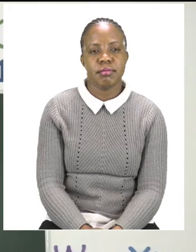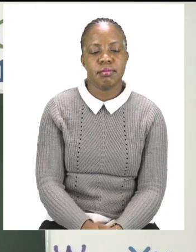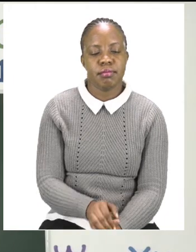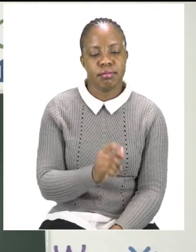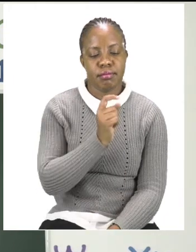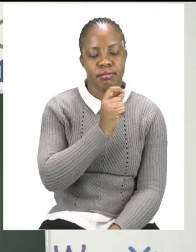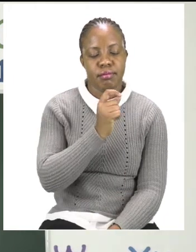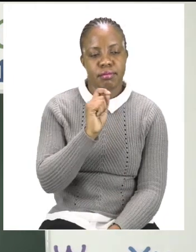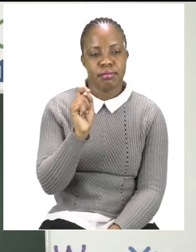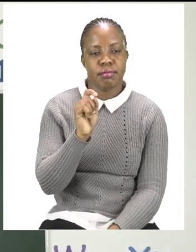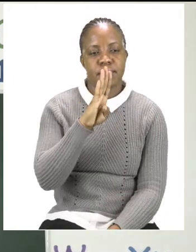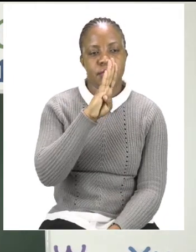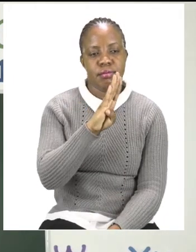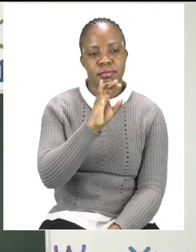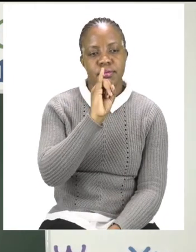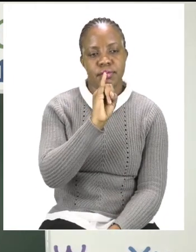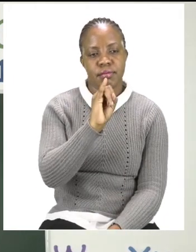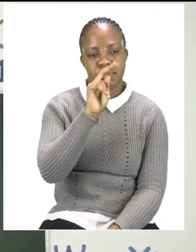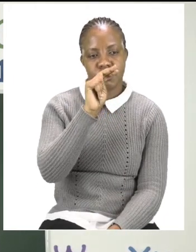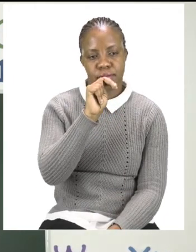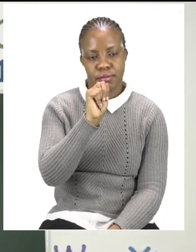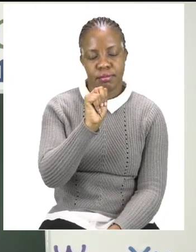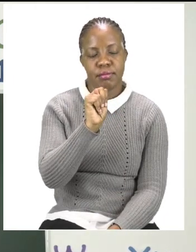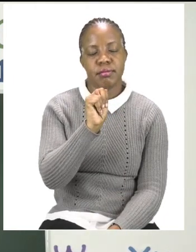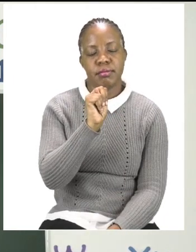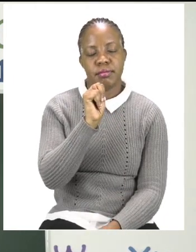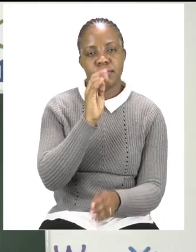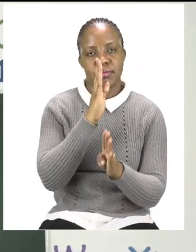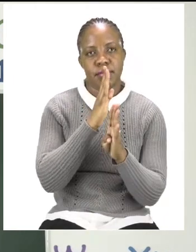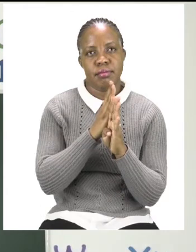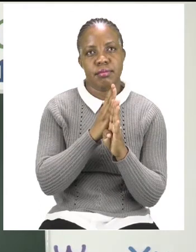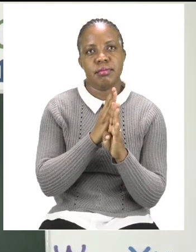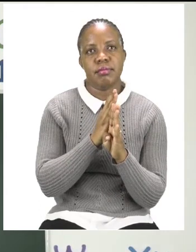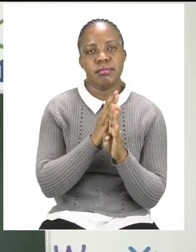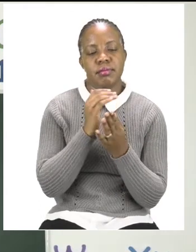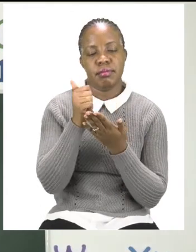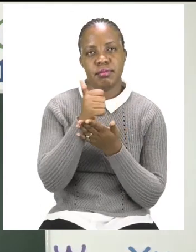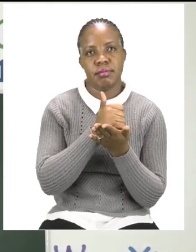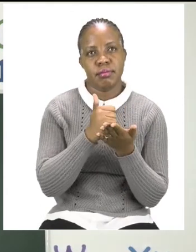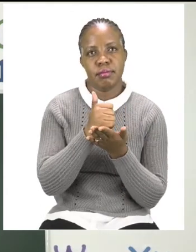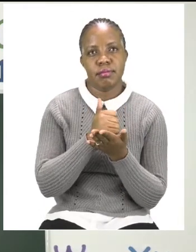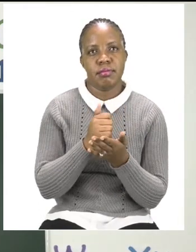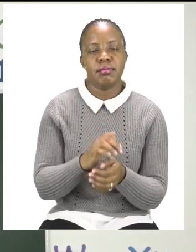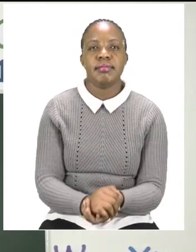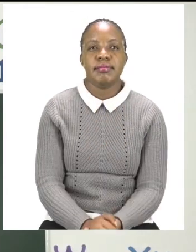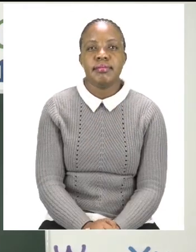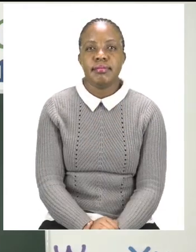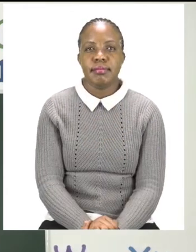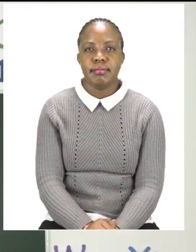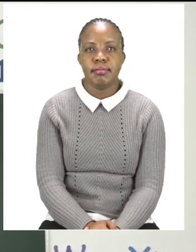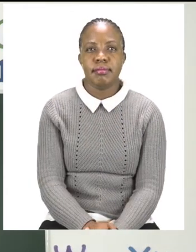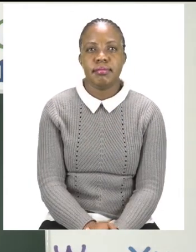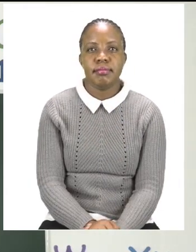And then, we are going to have N. Down and round like